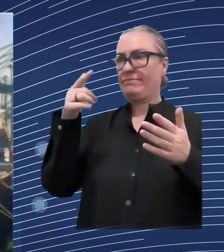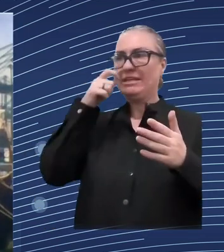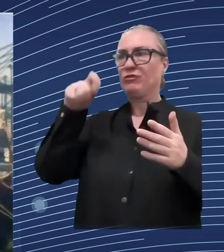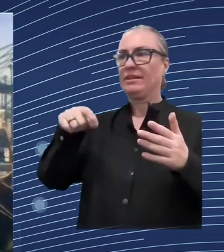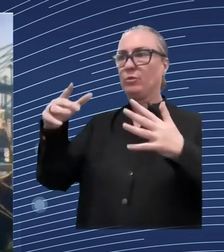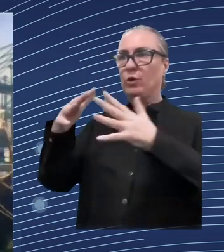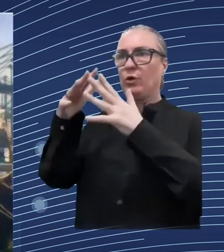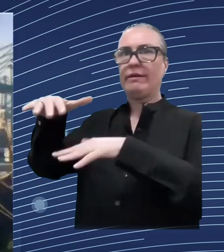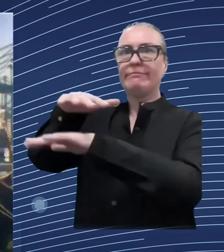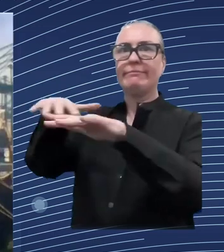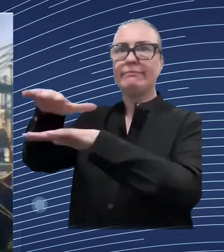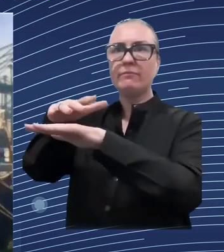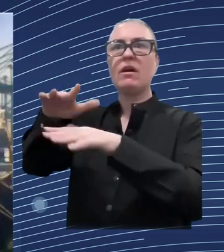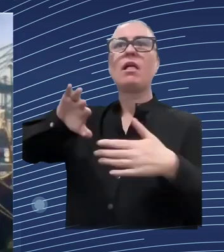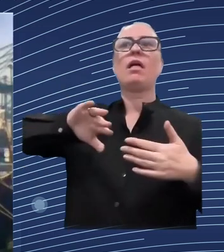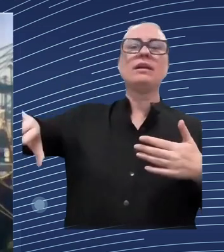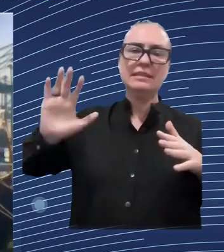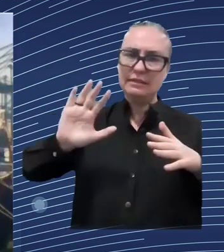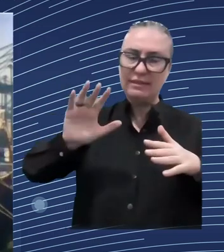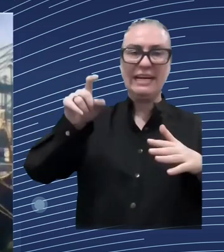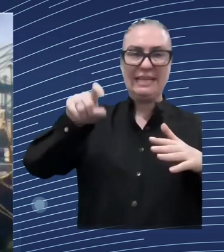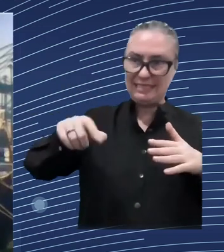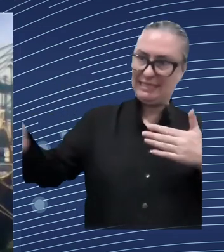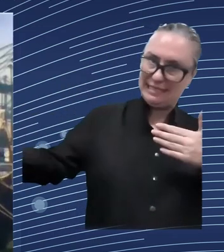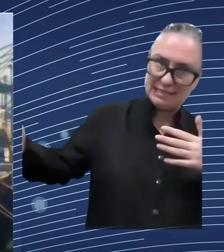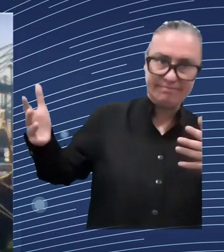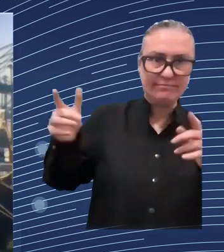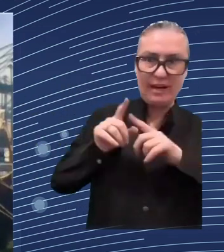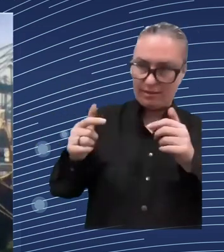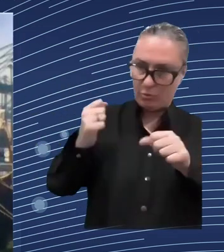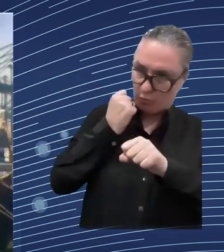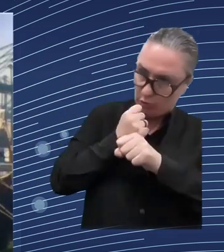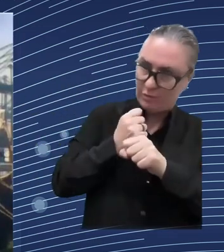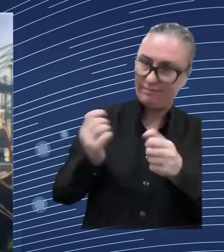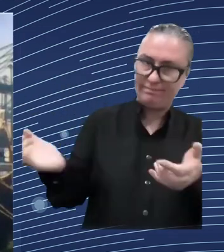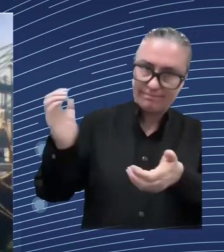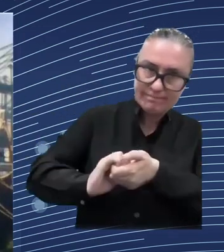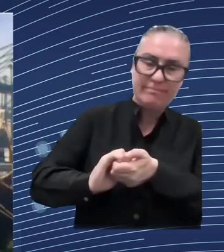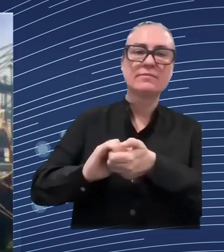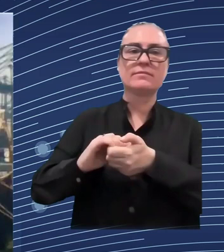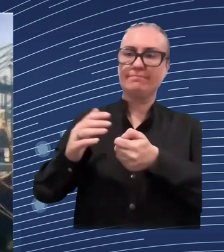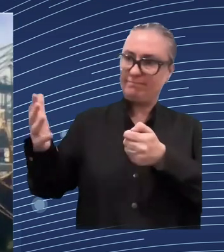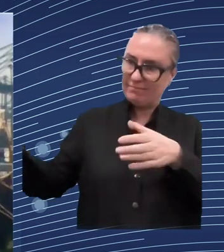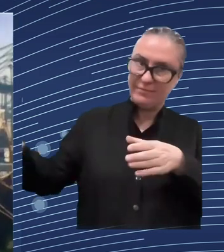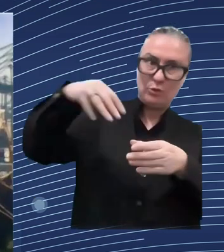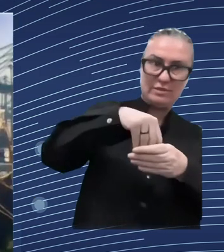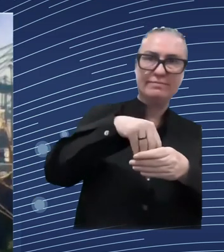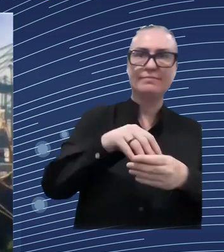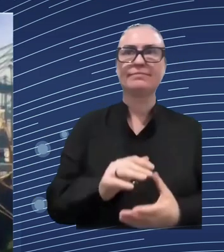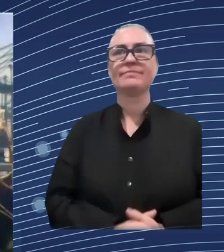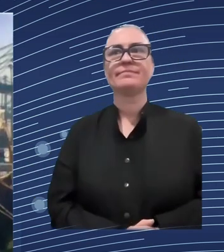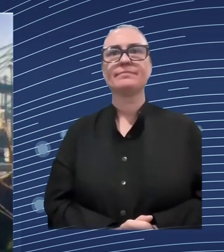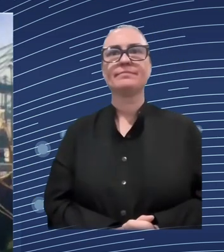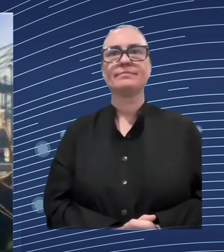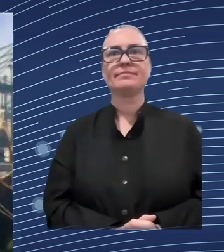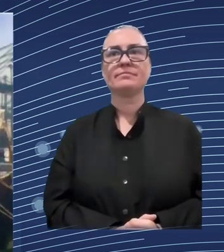enterprises together in different regions because we should also of course remember that the regions are very different across ukraine and then to the plan so when i